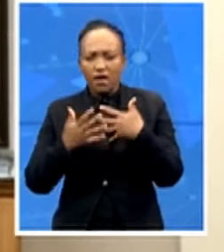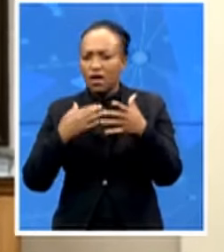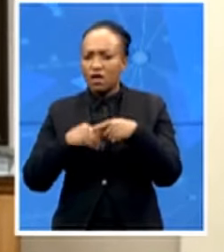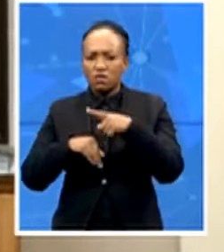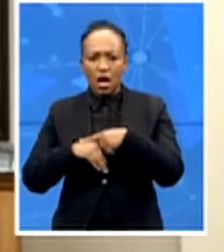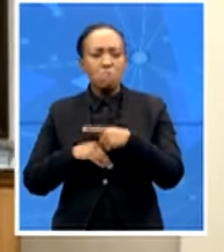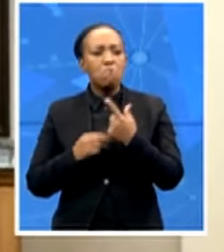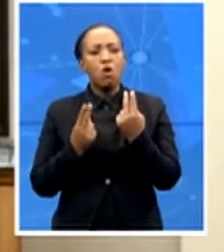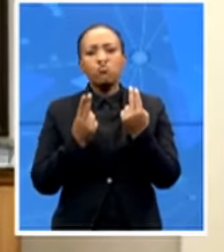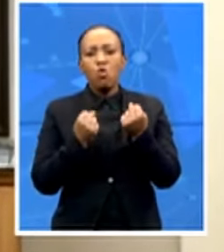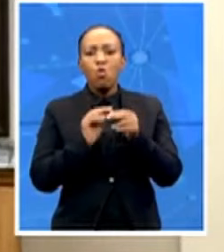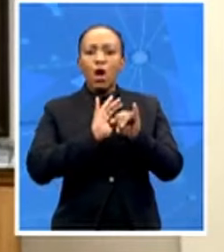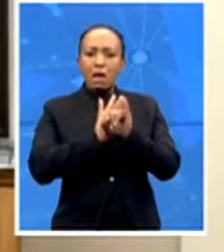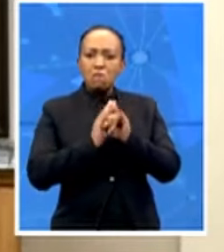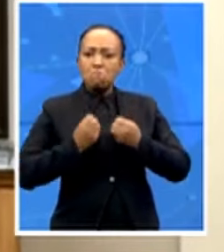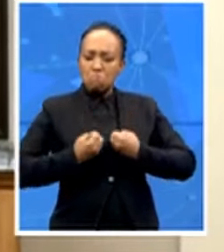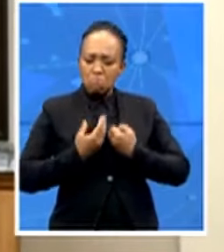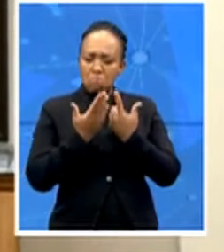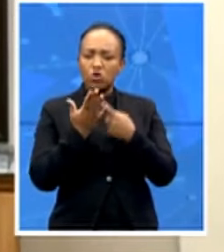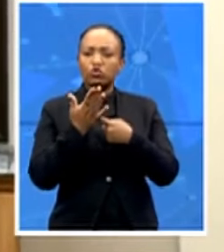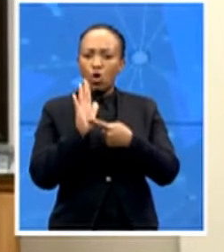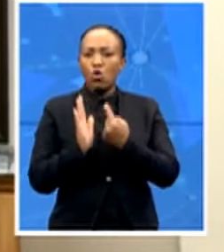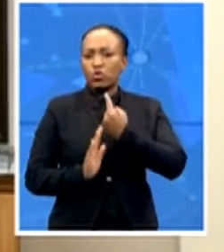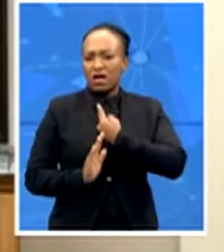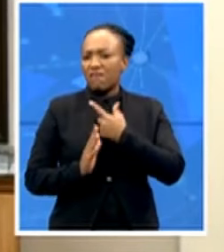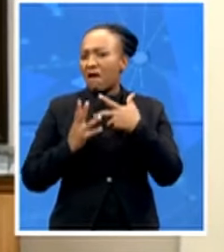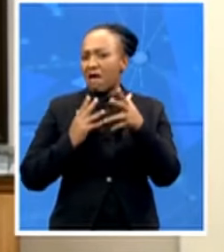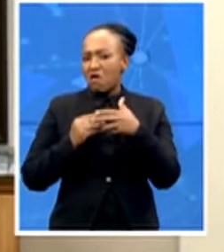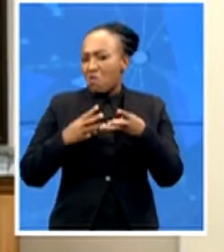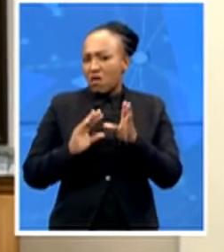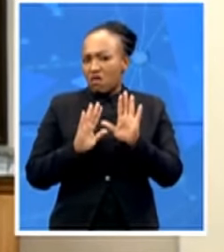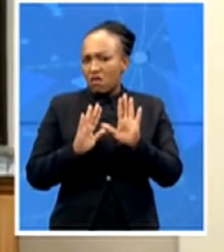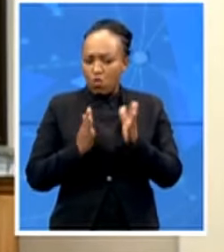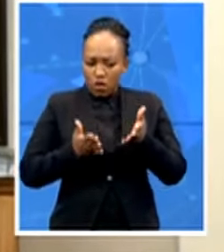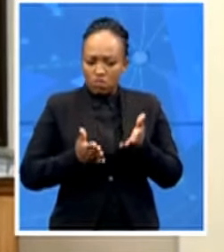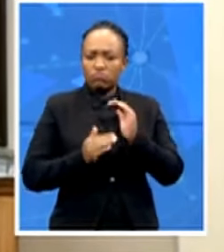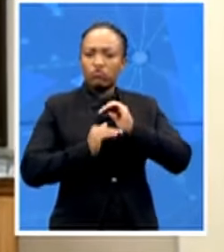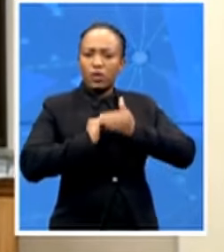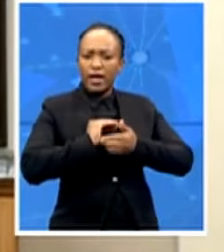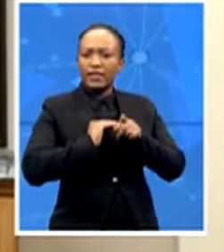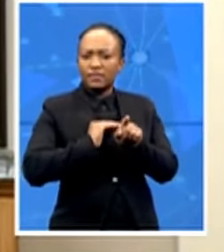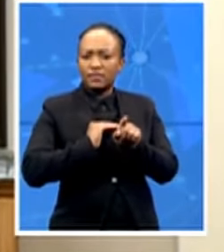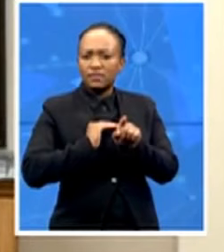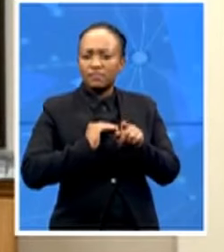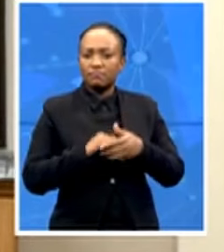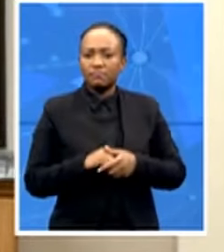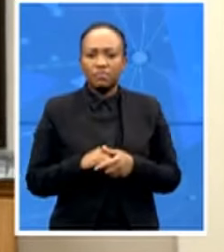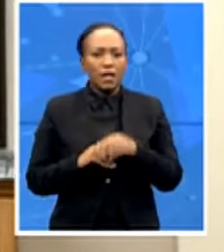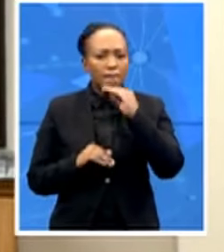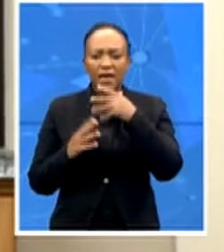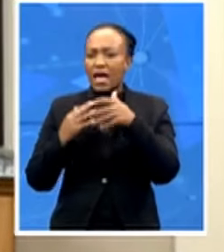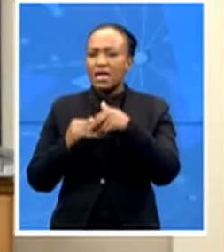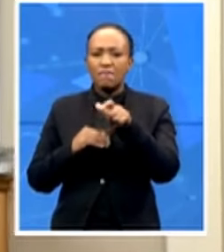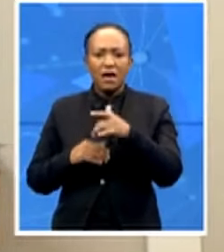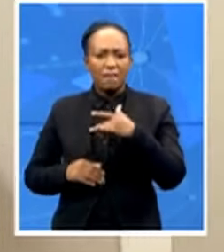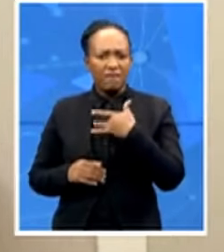and that we are here to protect you and and no one should feel that they are not part of the school